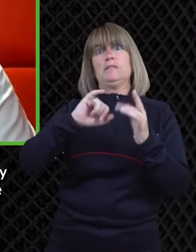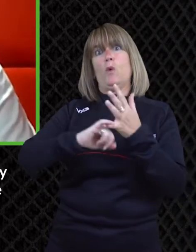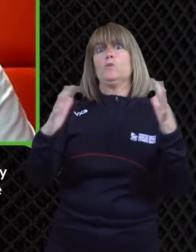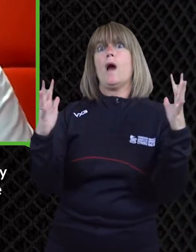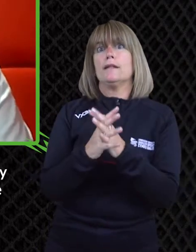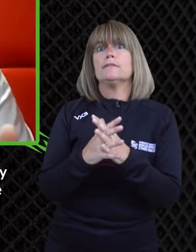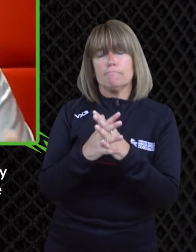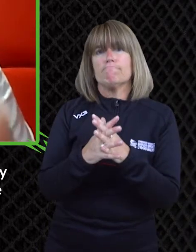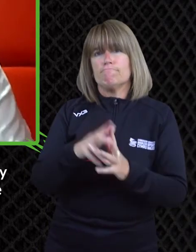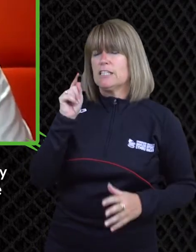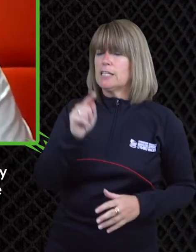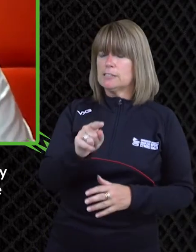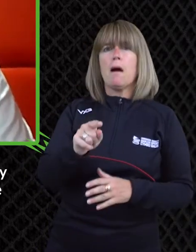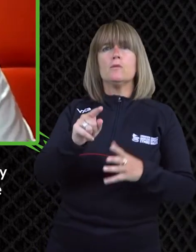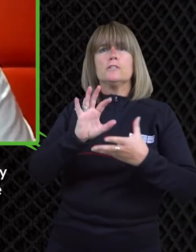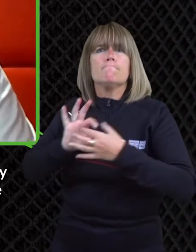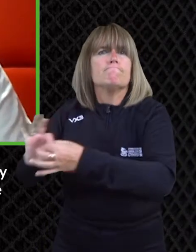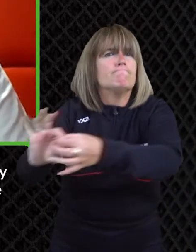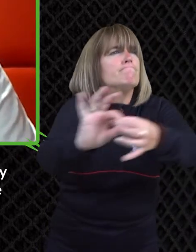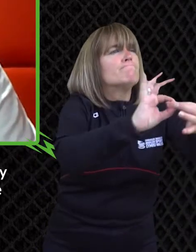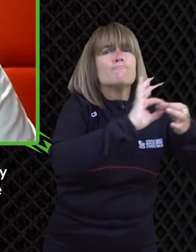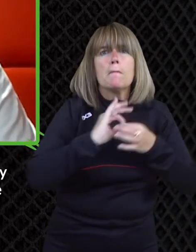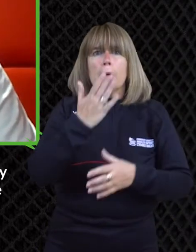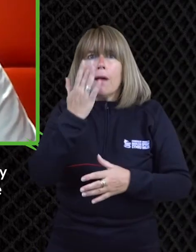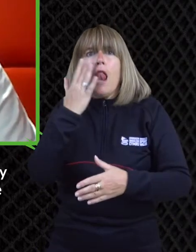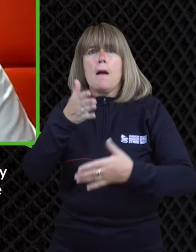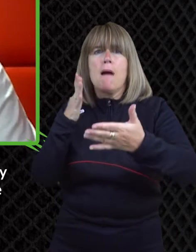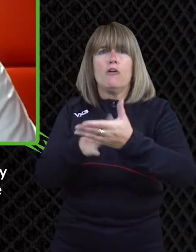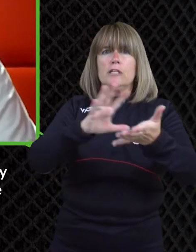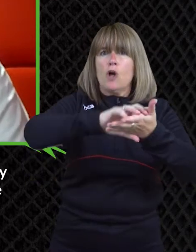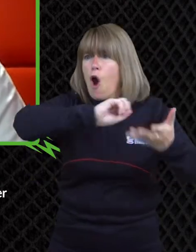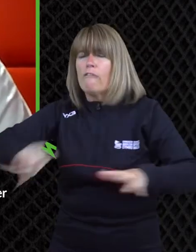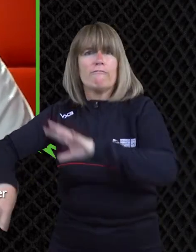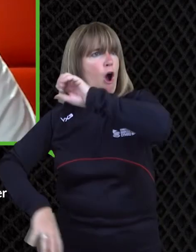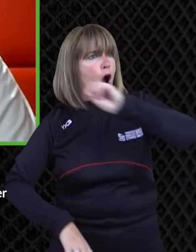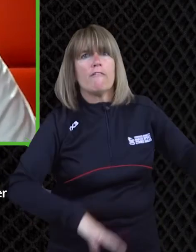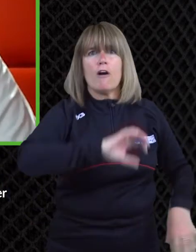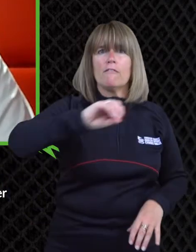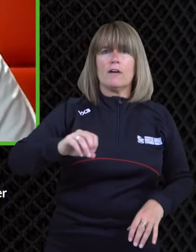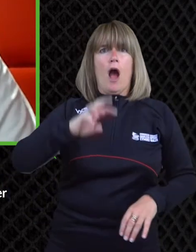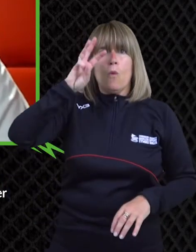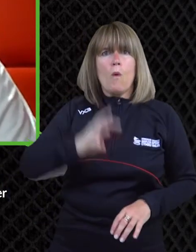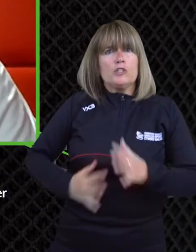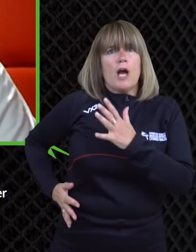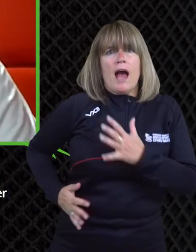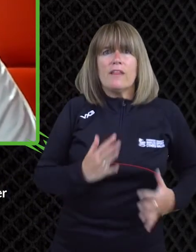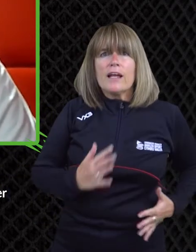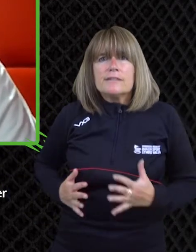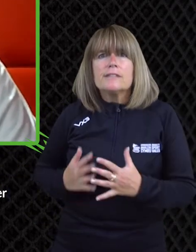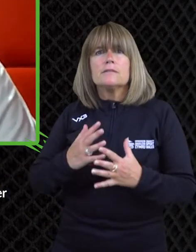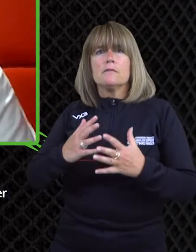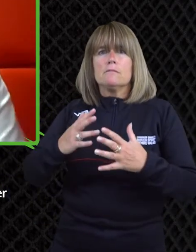answer is you know society has barriers that we need to help break down um and to me disability